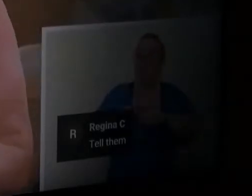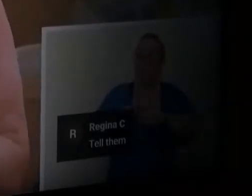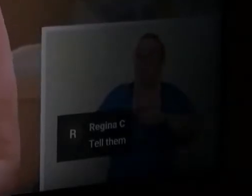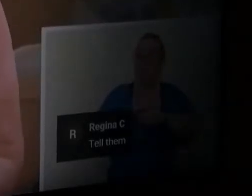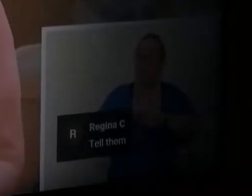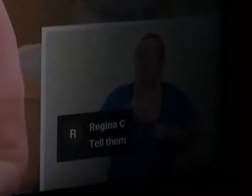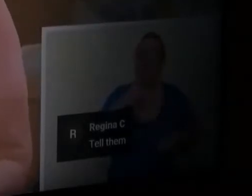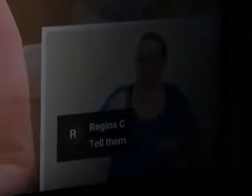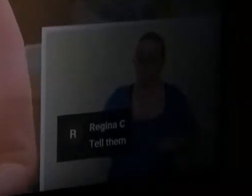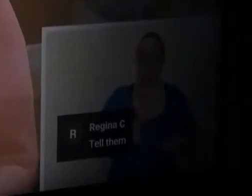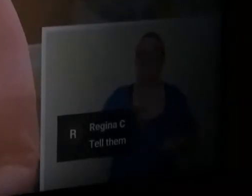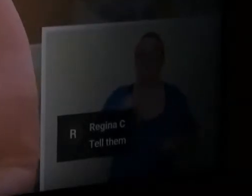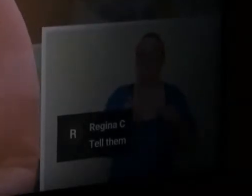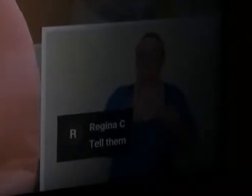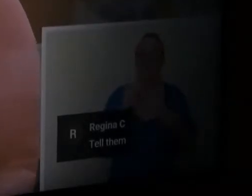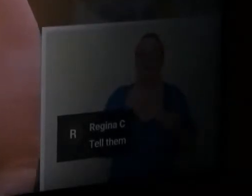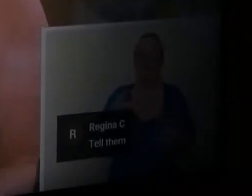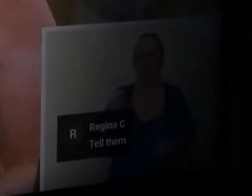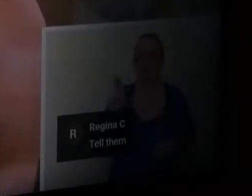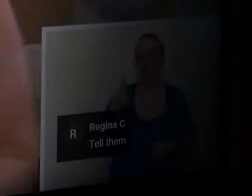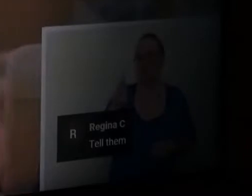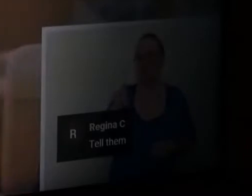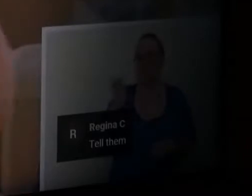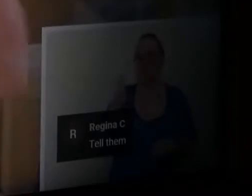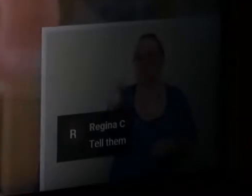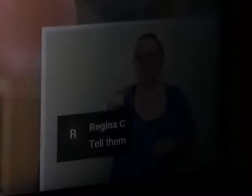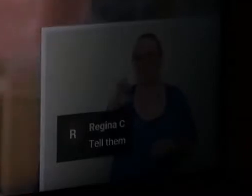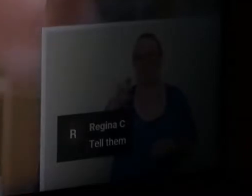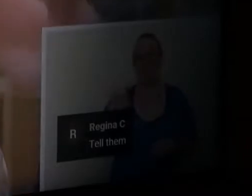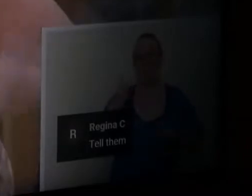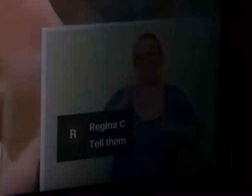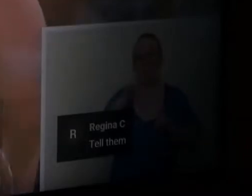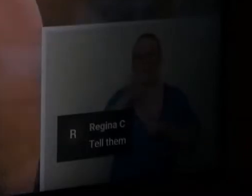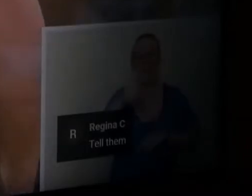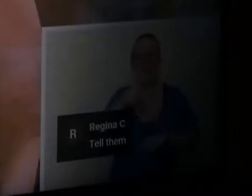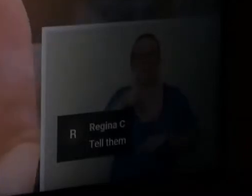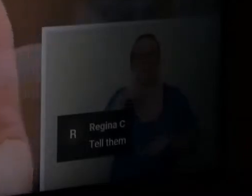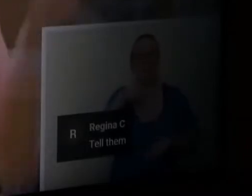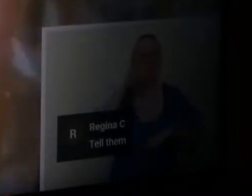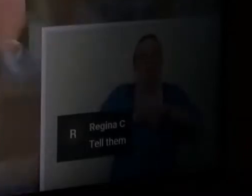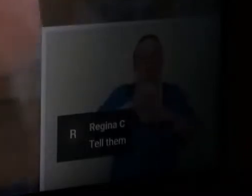You're going to be easily found by the Nuremberg Code people. You're going to be on record.